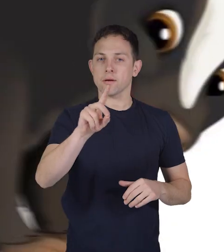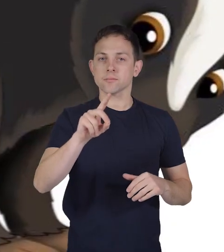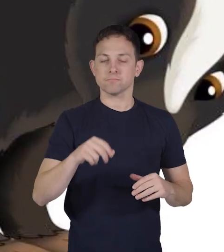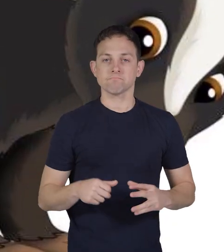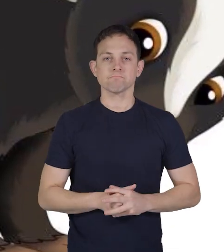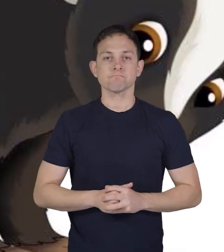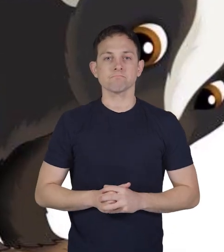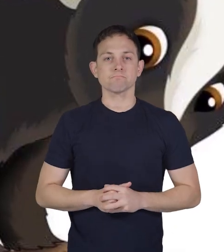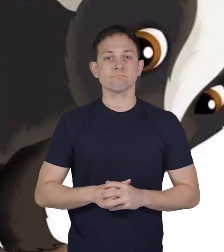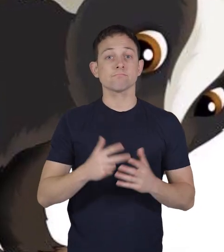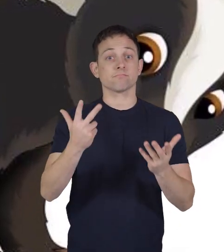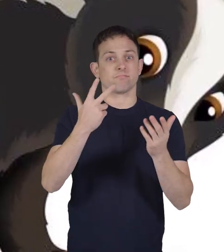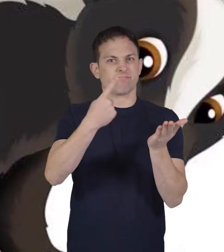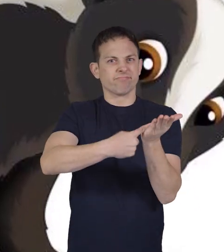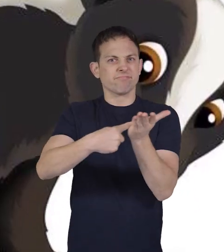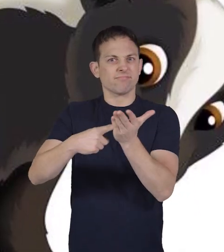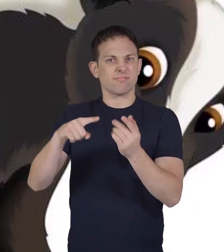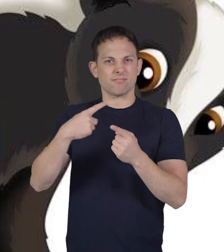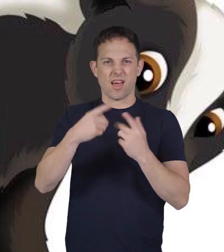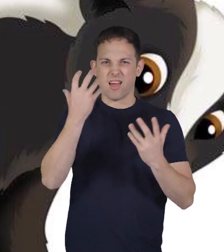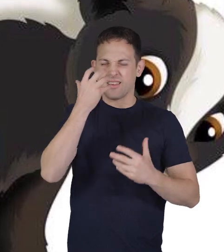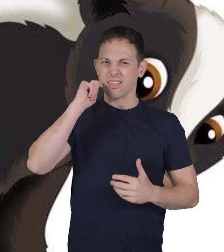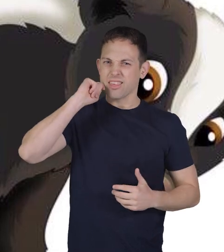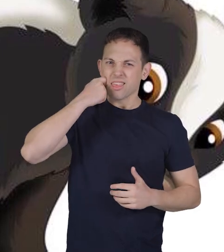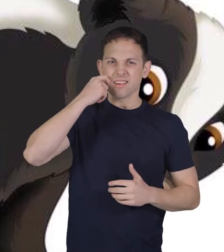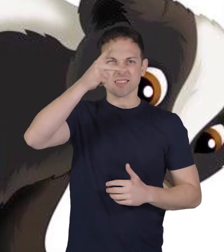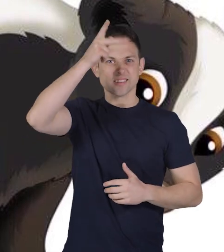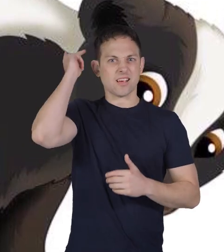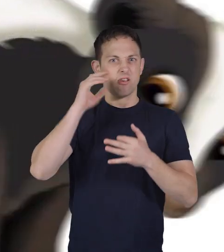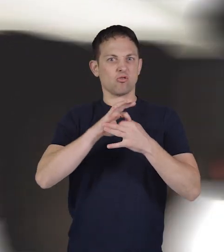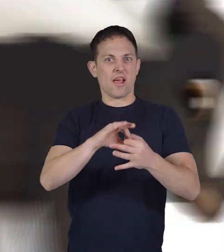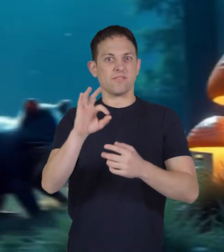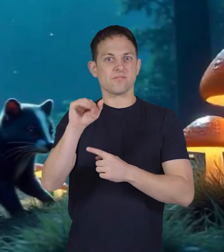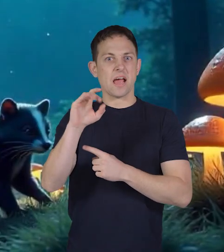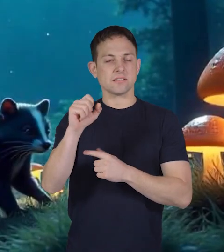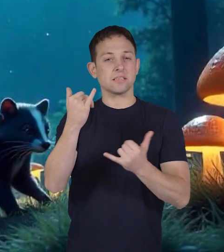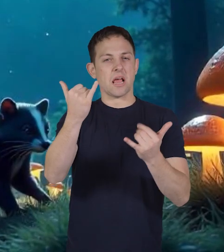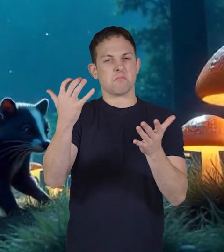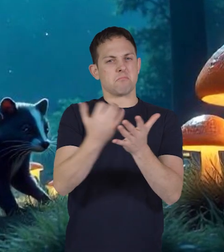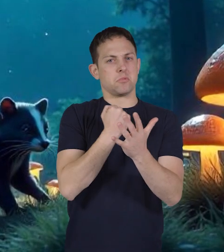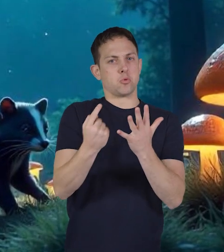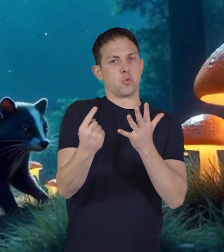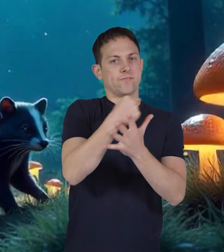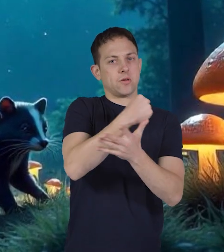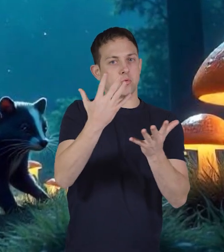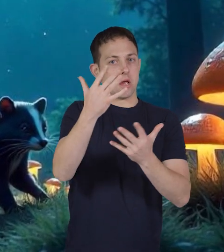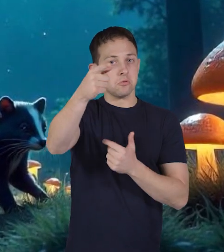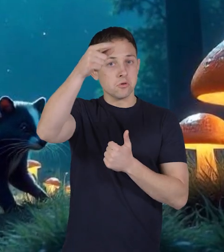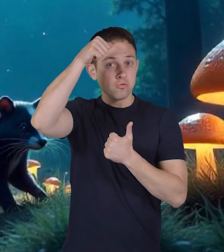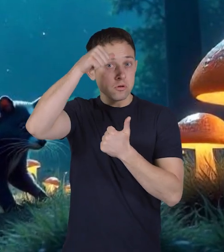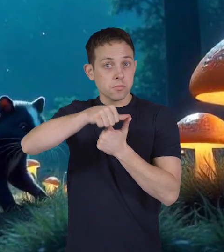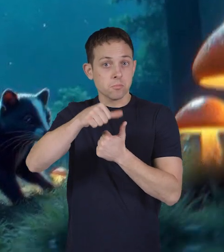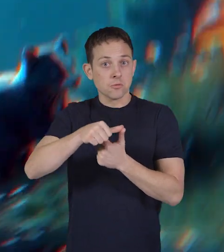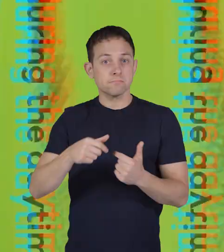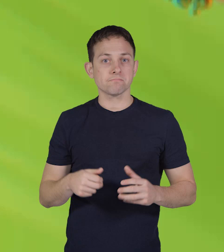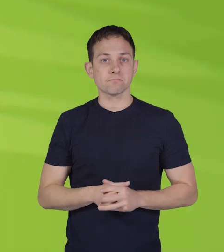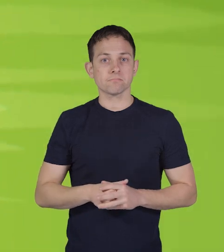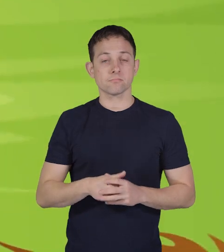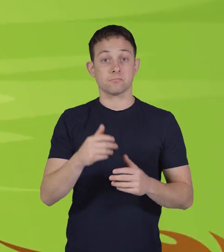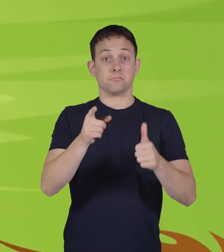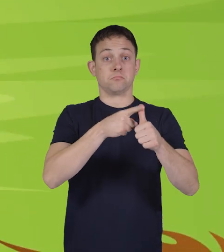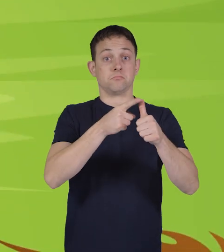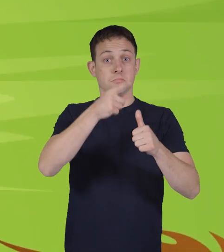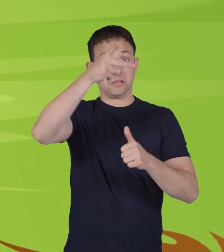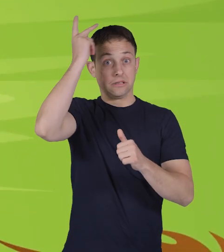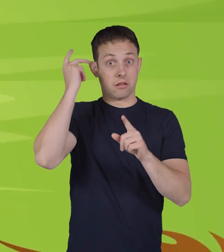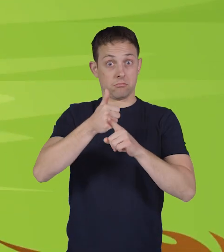talk about some stupendous skunk related facts let's review to see what you remember one